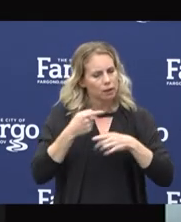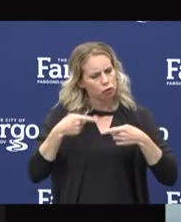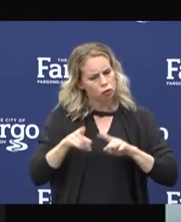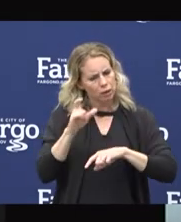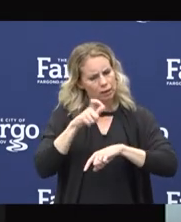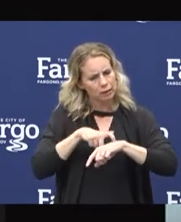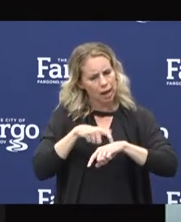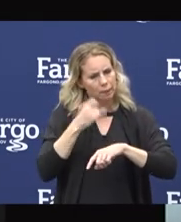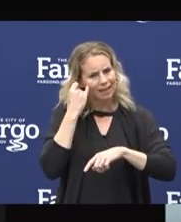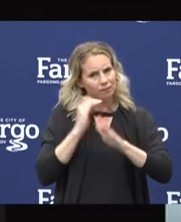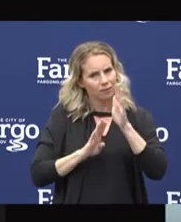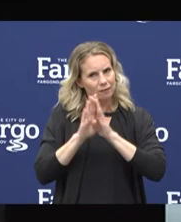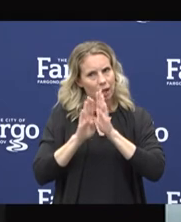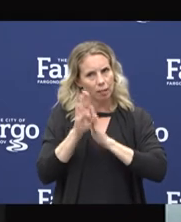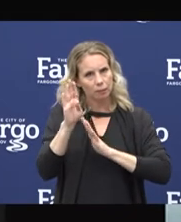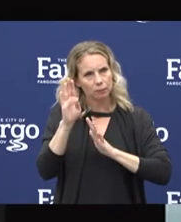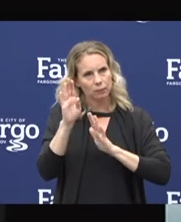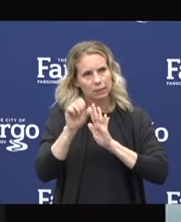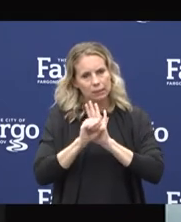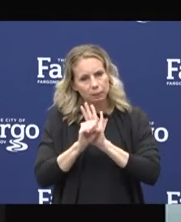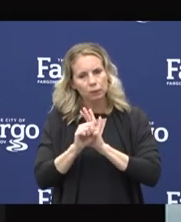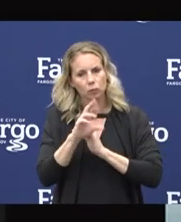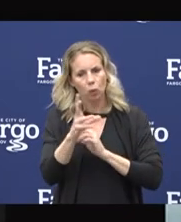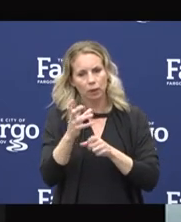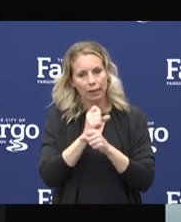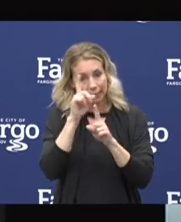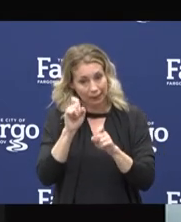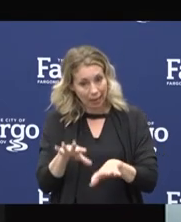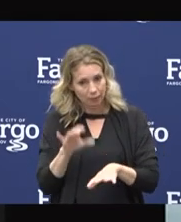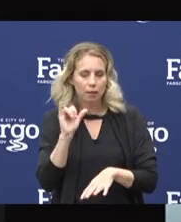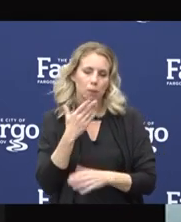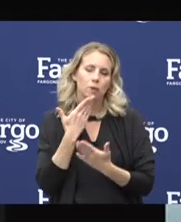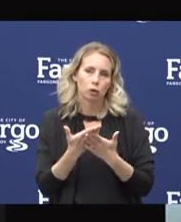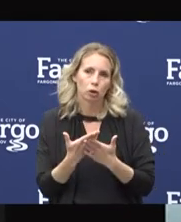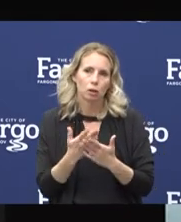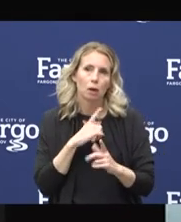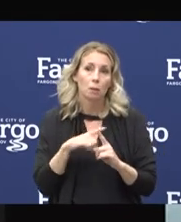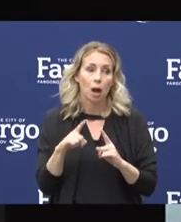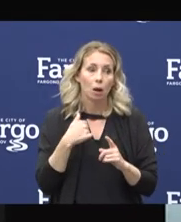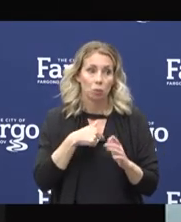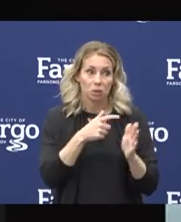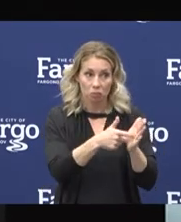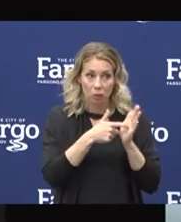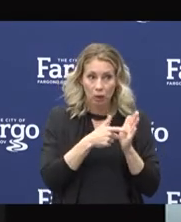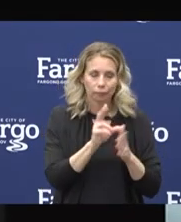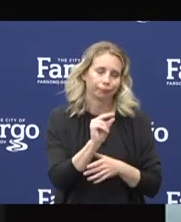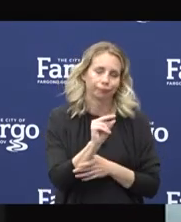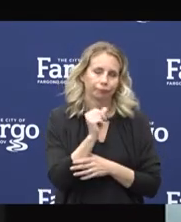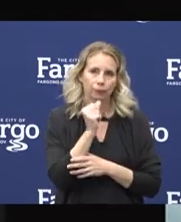you were to develop symptoms or seek out a test, that would be a good thing. But it's not something that we require.